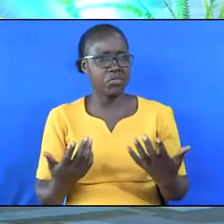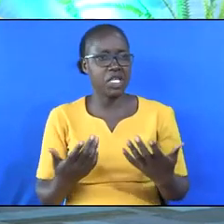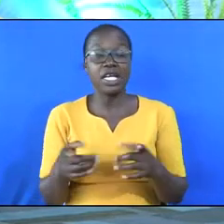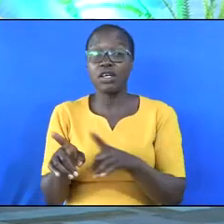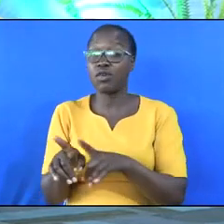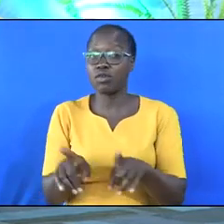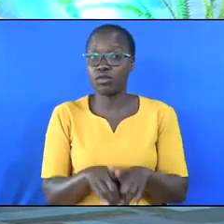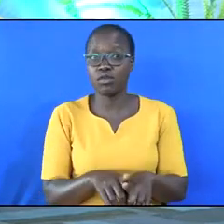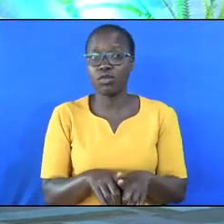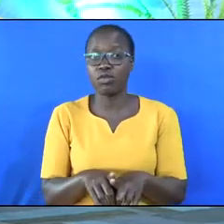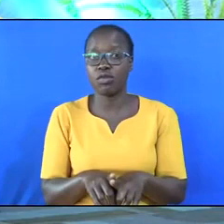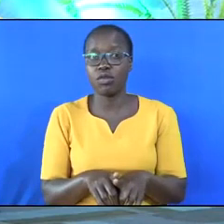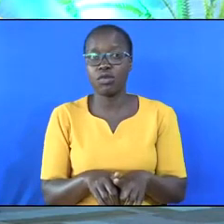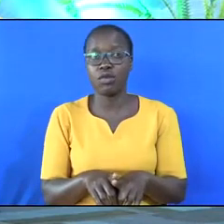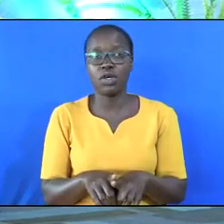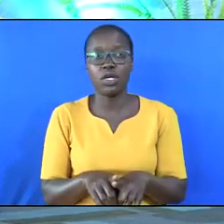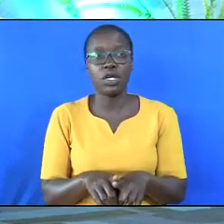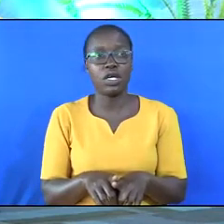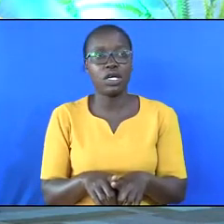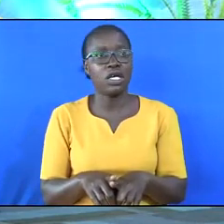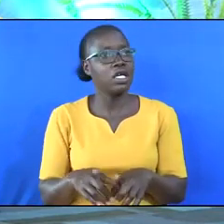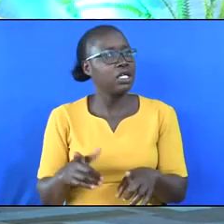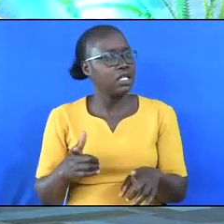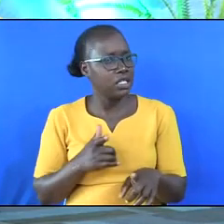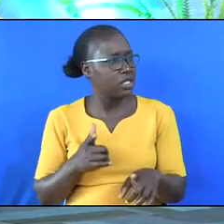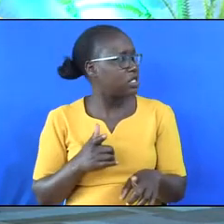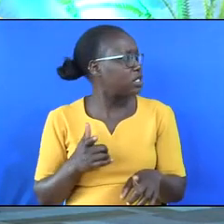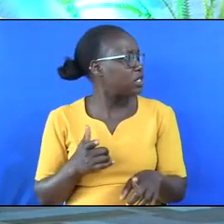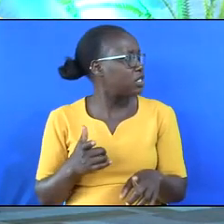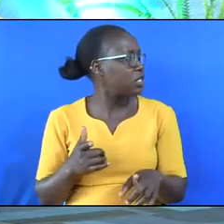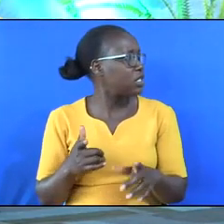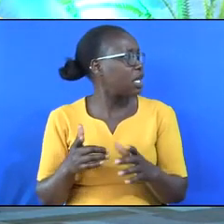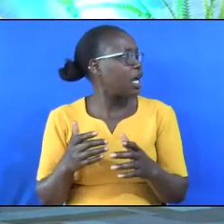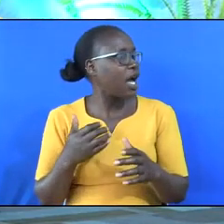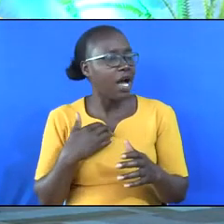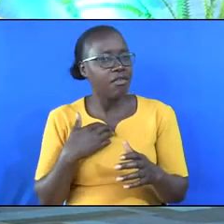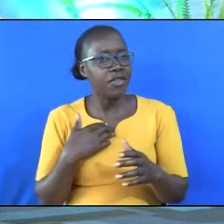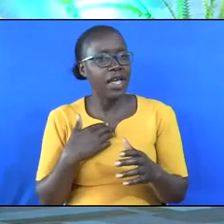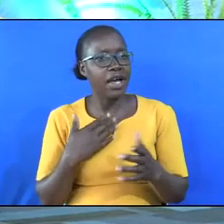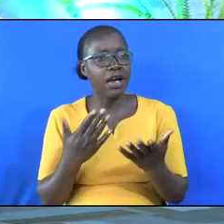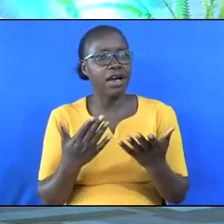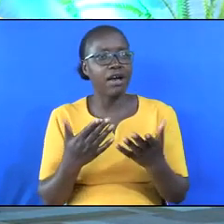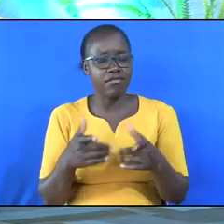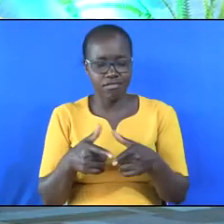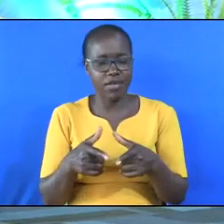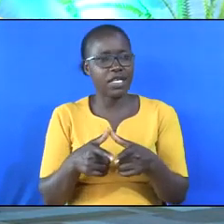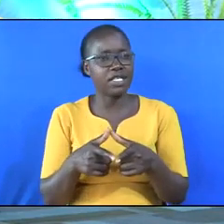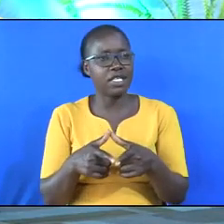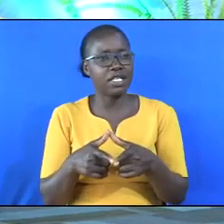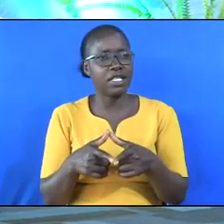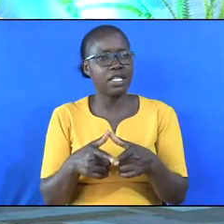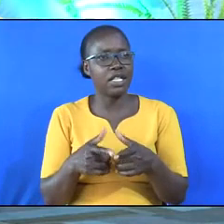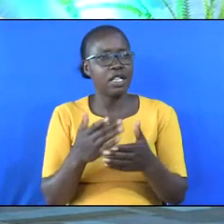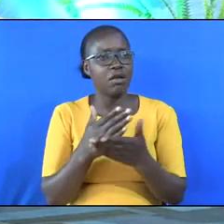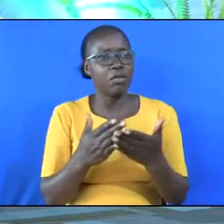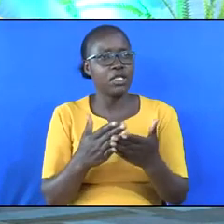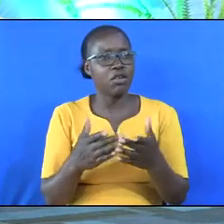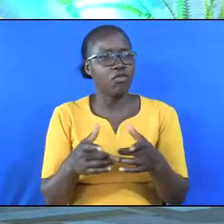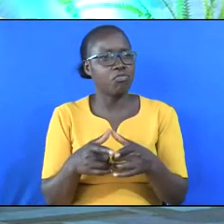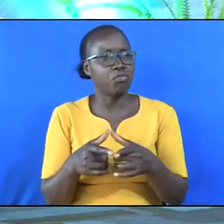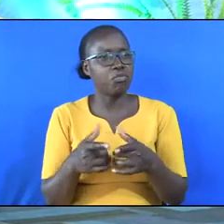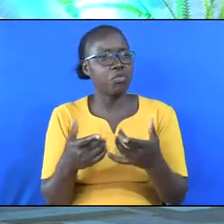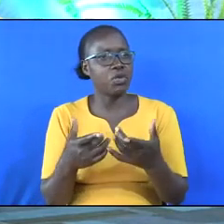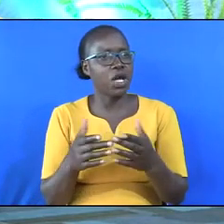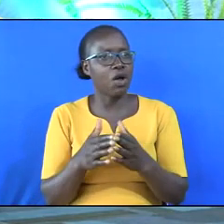Similarly, ladies need to have annual pap smear test because cancer of the breast is number one in